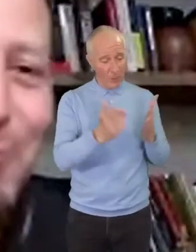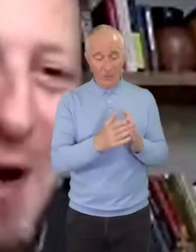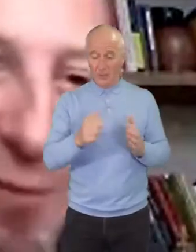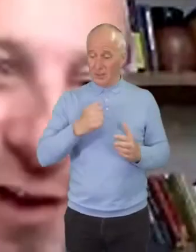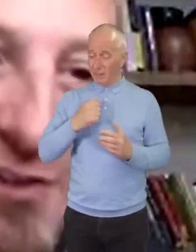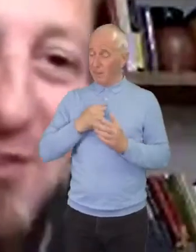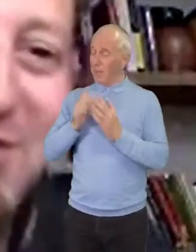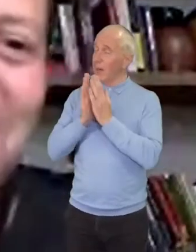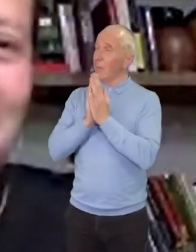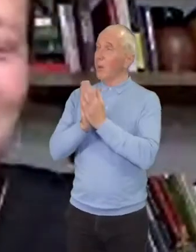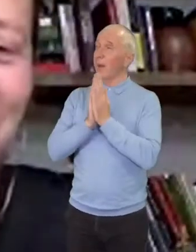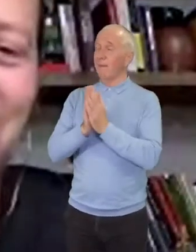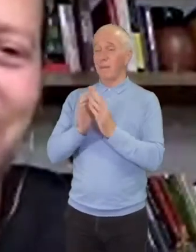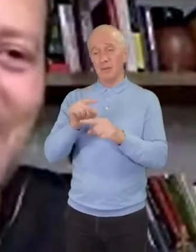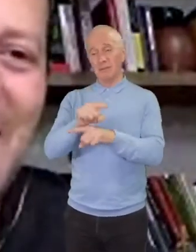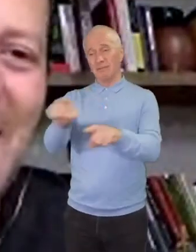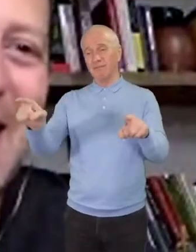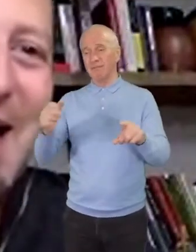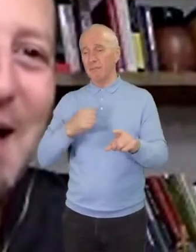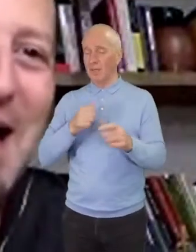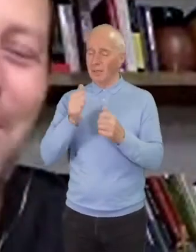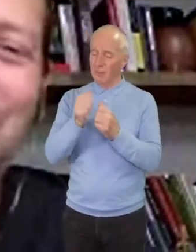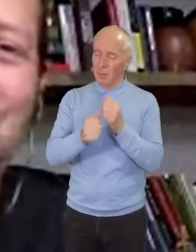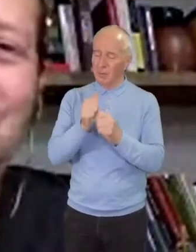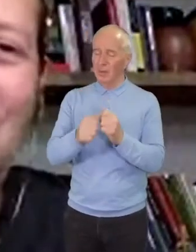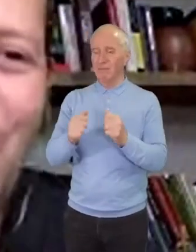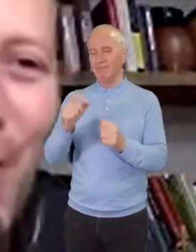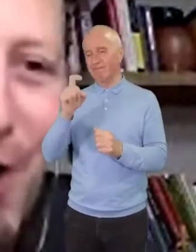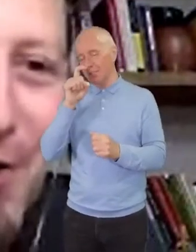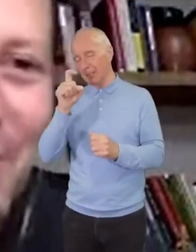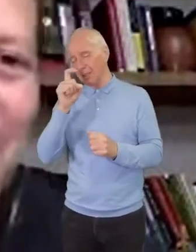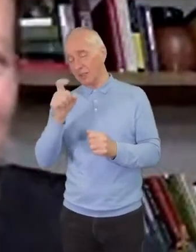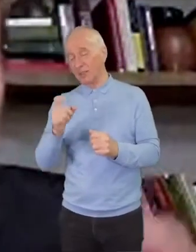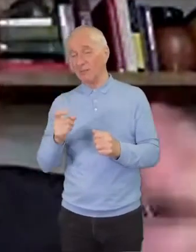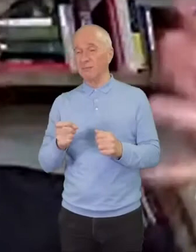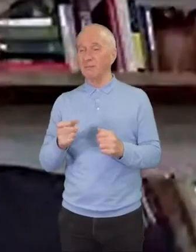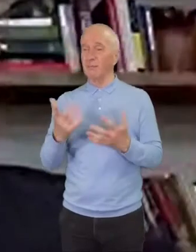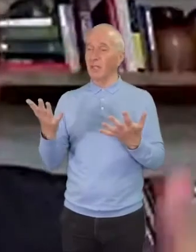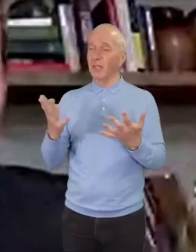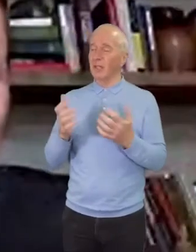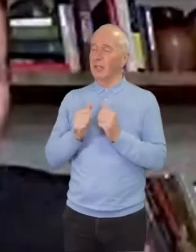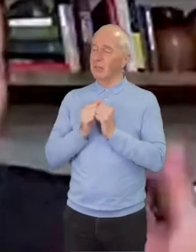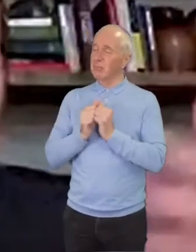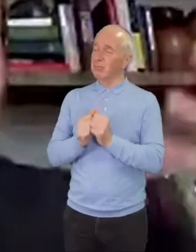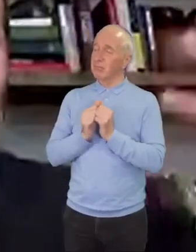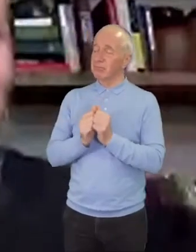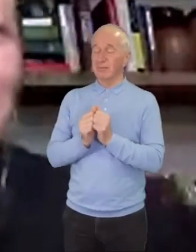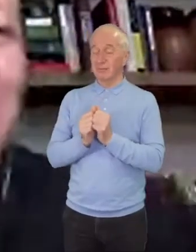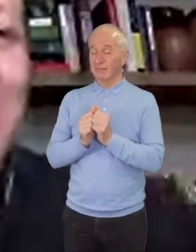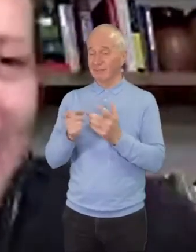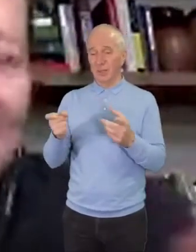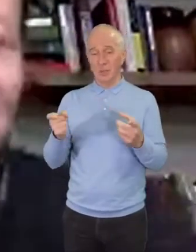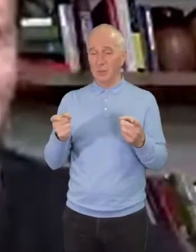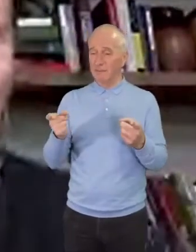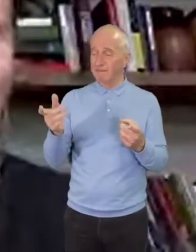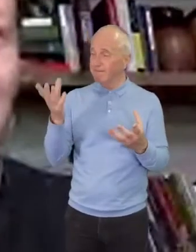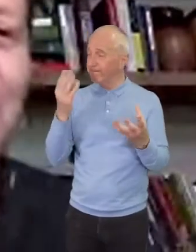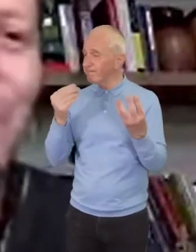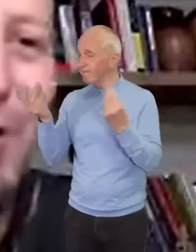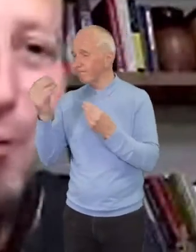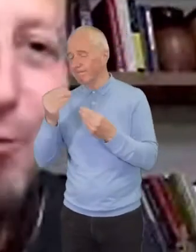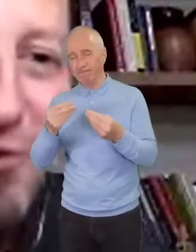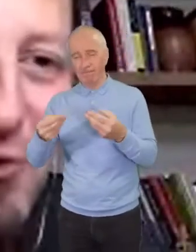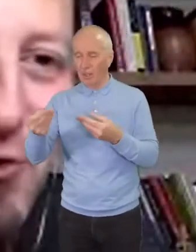you, my brothers and sisters. I am so honored to get to listen to the stories and to speak into